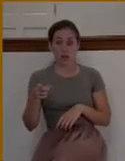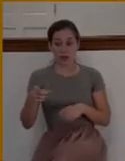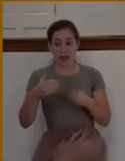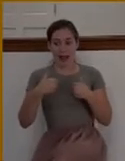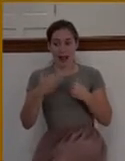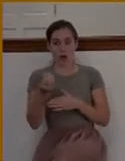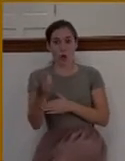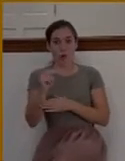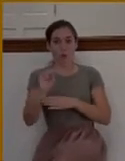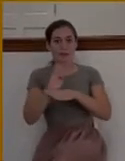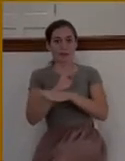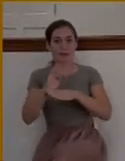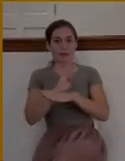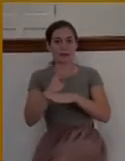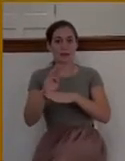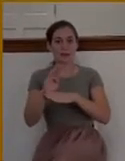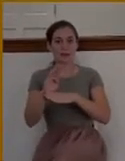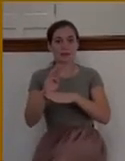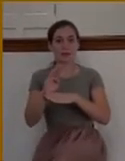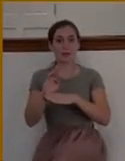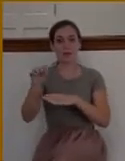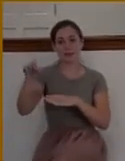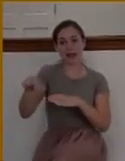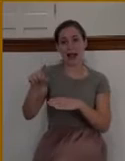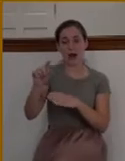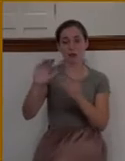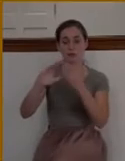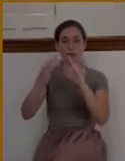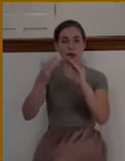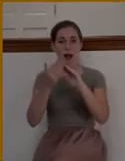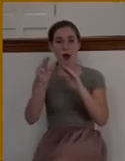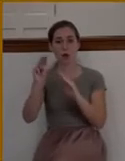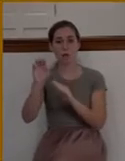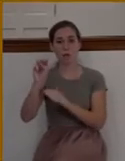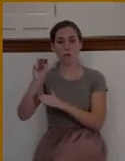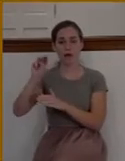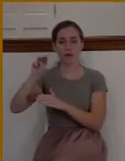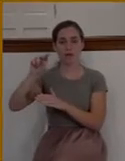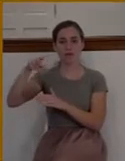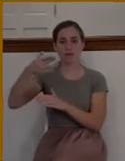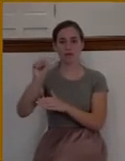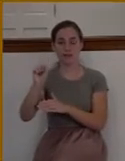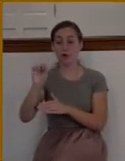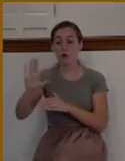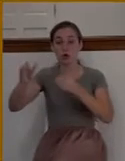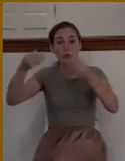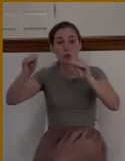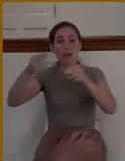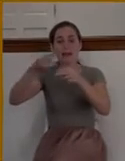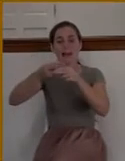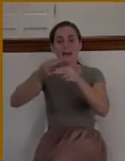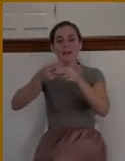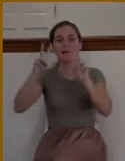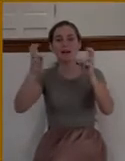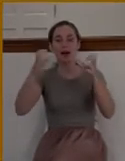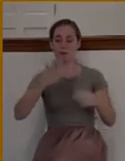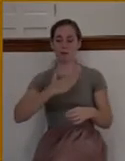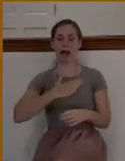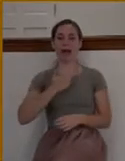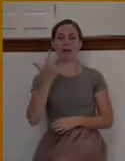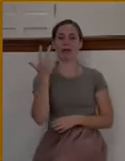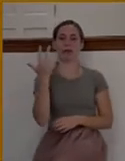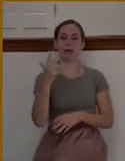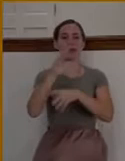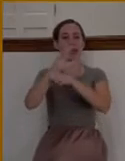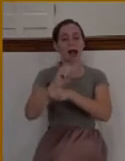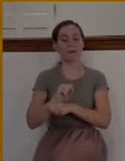in downtown Memphis. The name of her store was My Three Habits because she sold cigarettes and